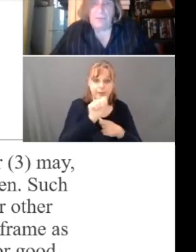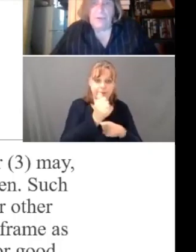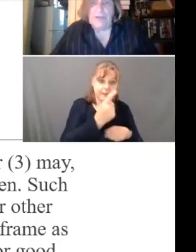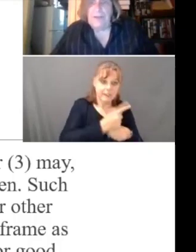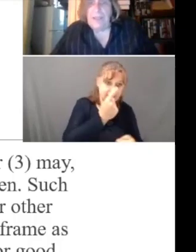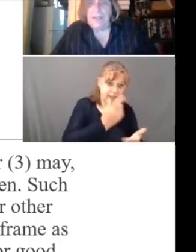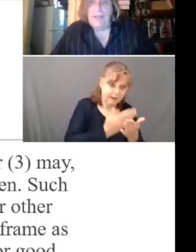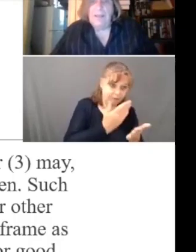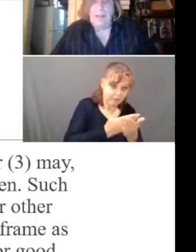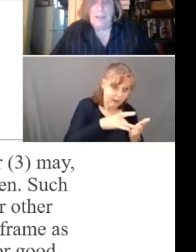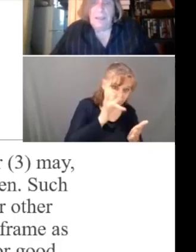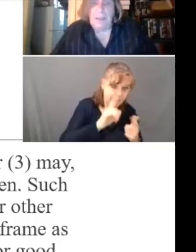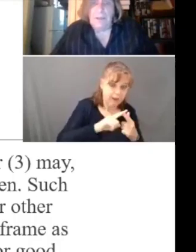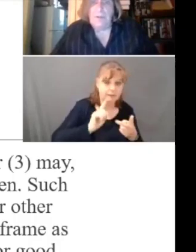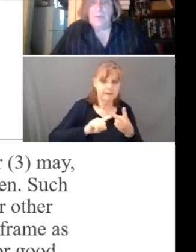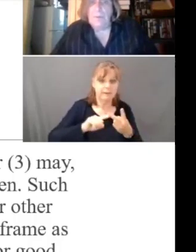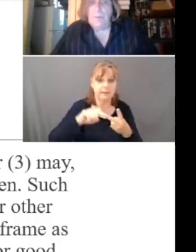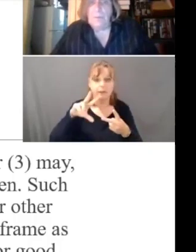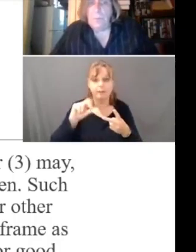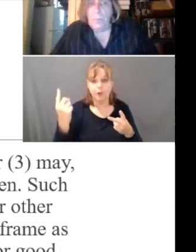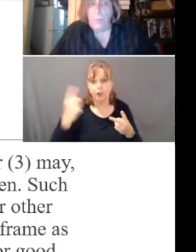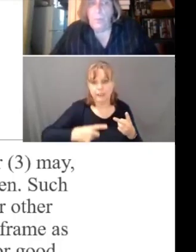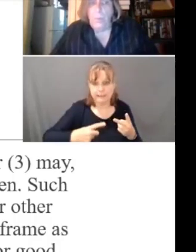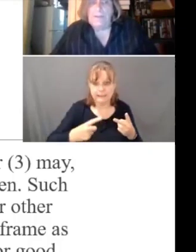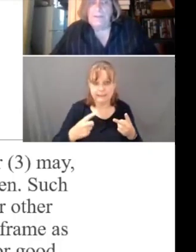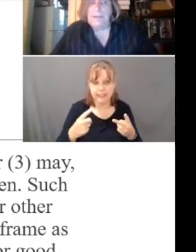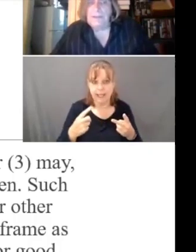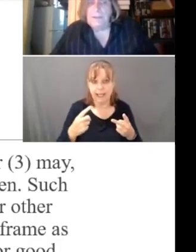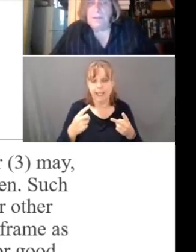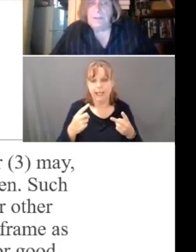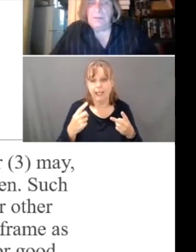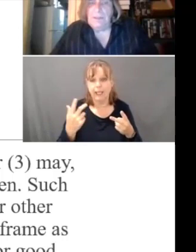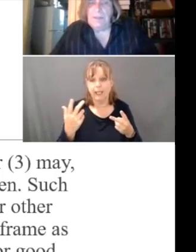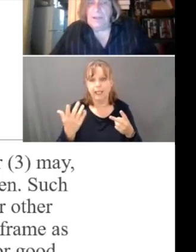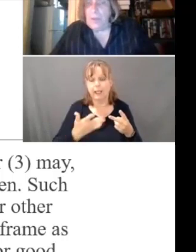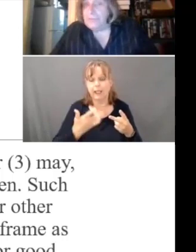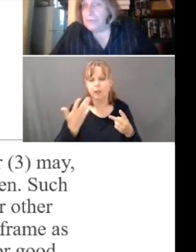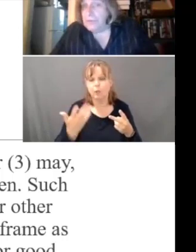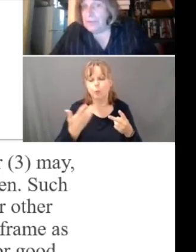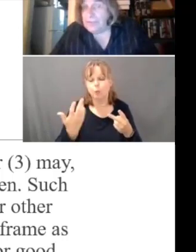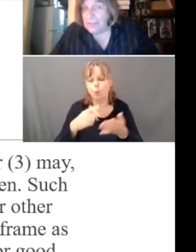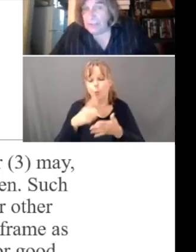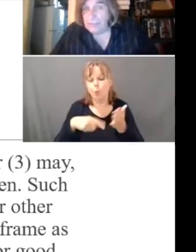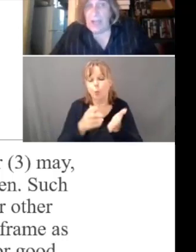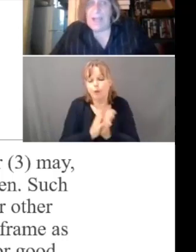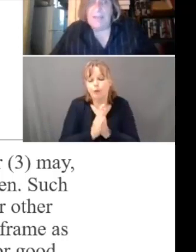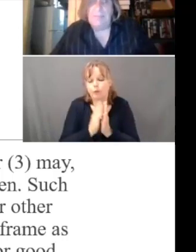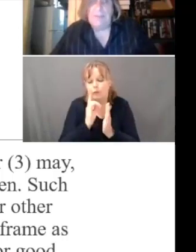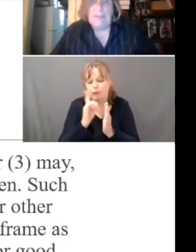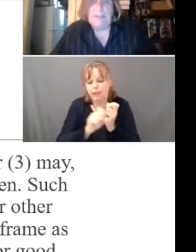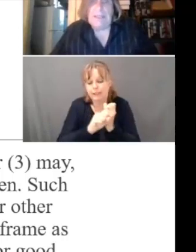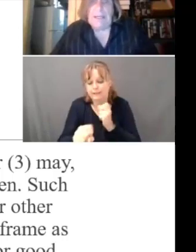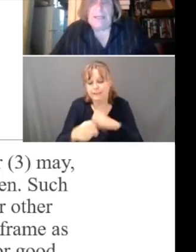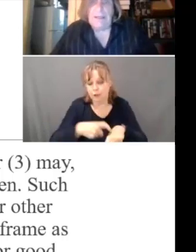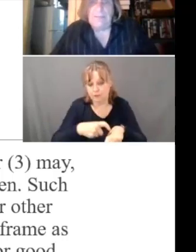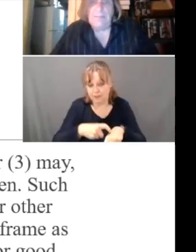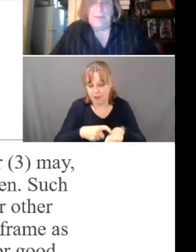finding or a 30 day, what the request for the extension of time,